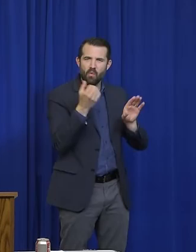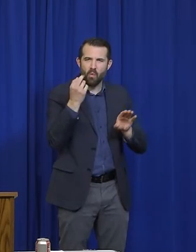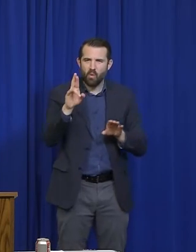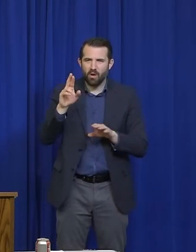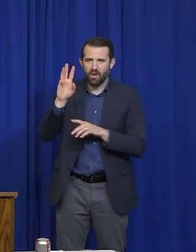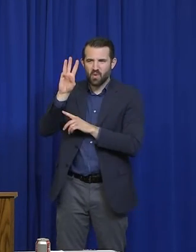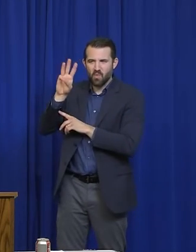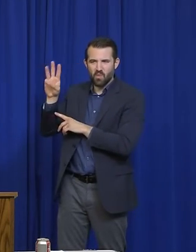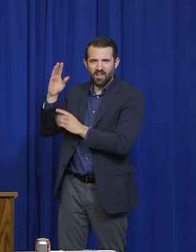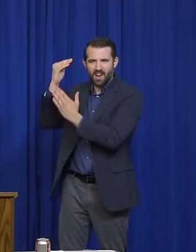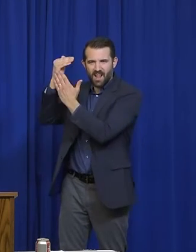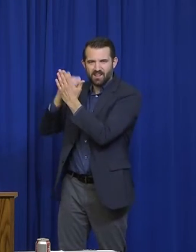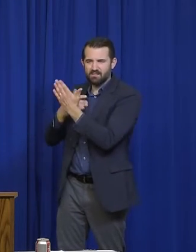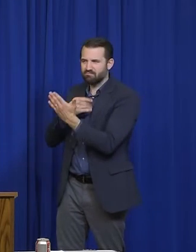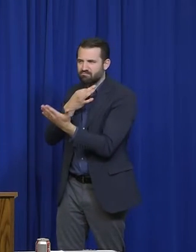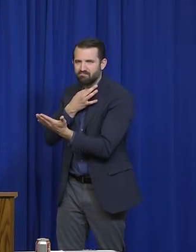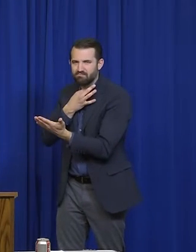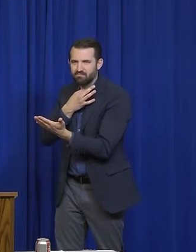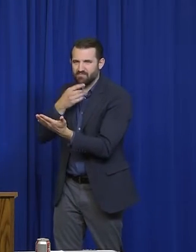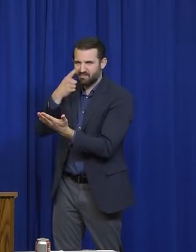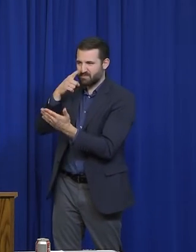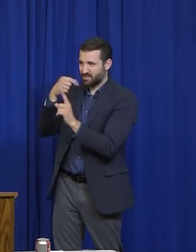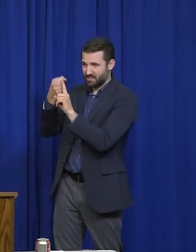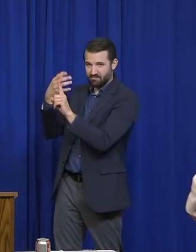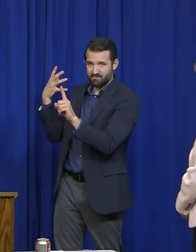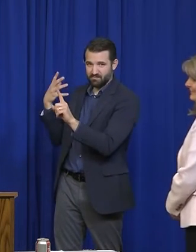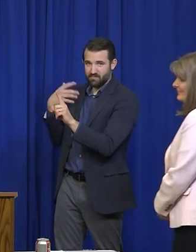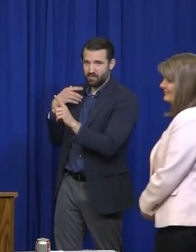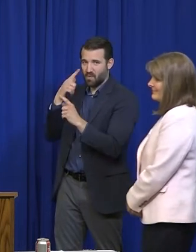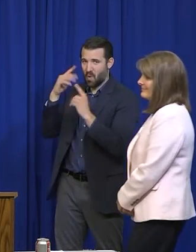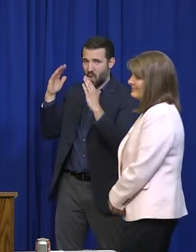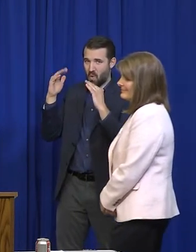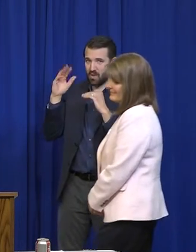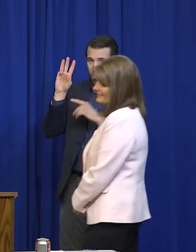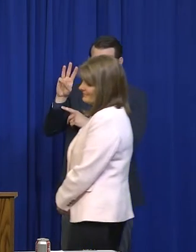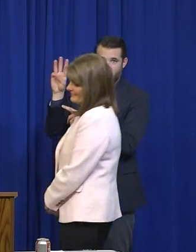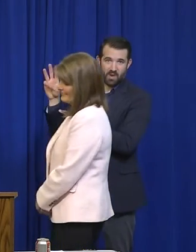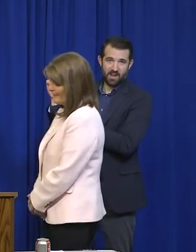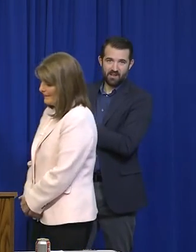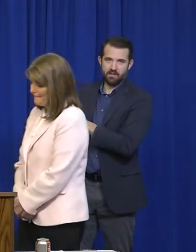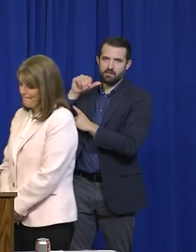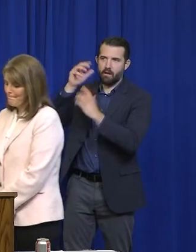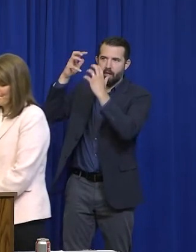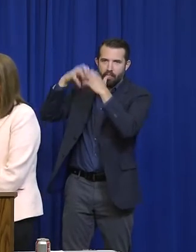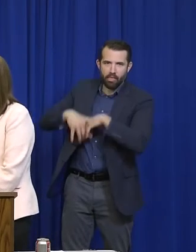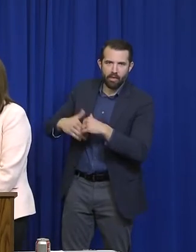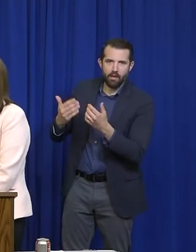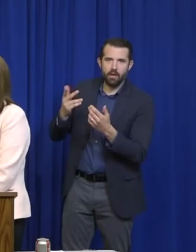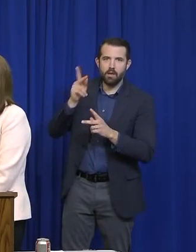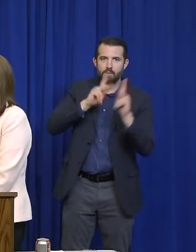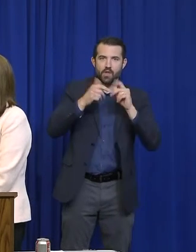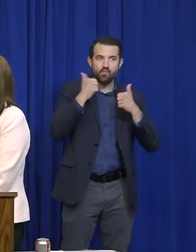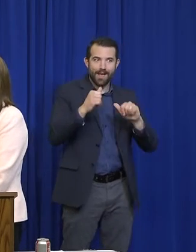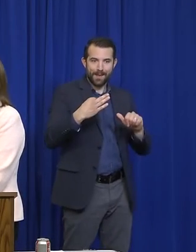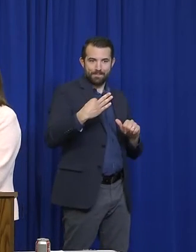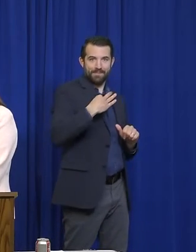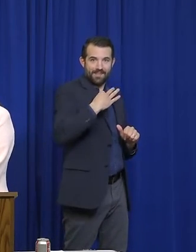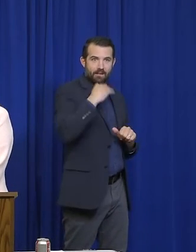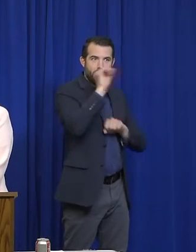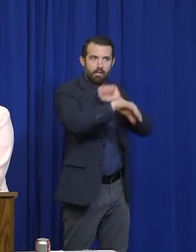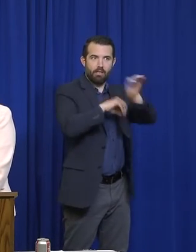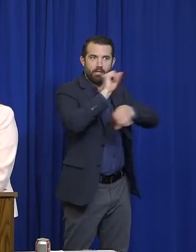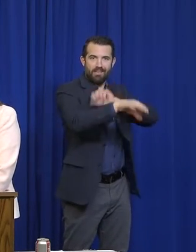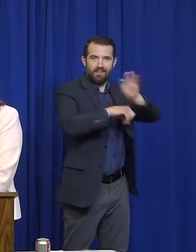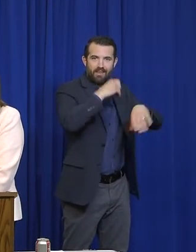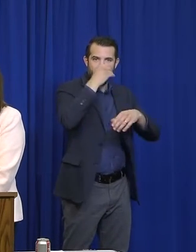be another situation where there's a website that crashes in the next couple days as people try to do that? And then also, if you could speak